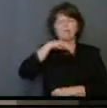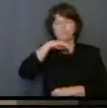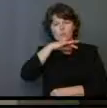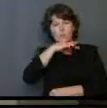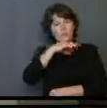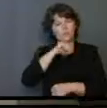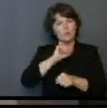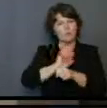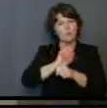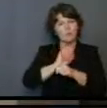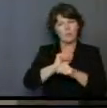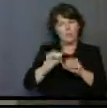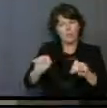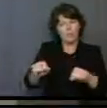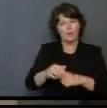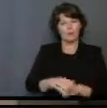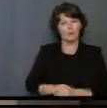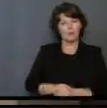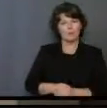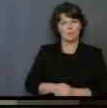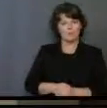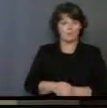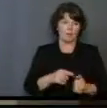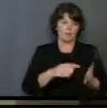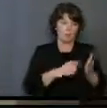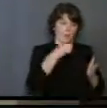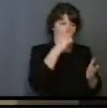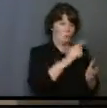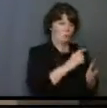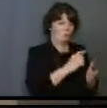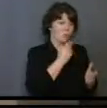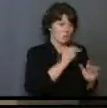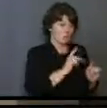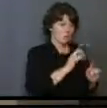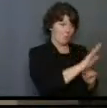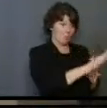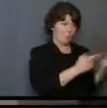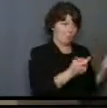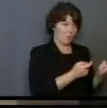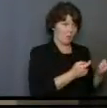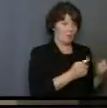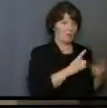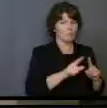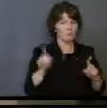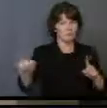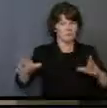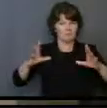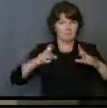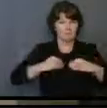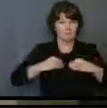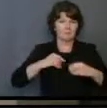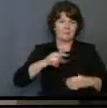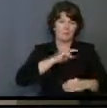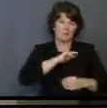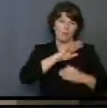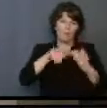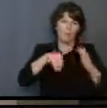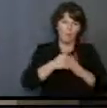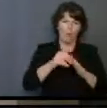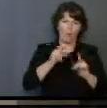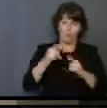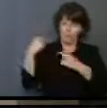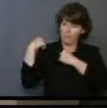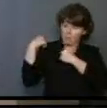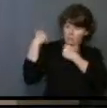of all, not just to pay for the sins of the Jews, but to take on the guilt of all humankind of all time, your